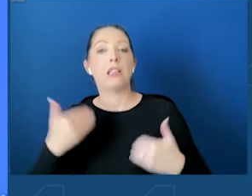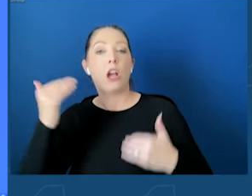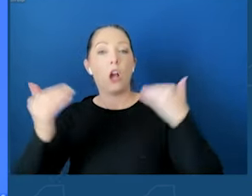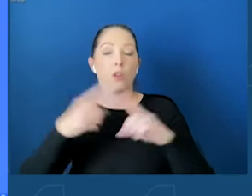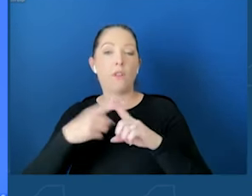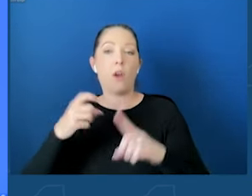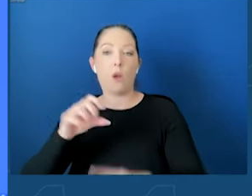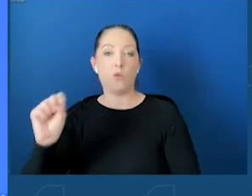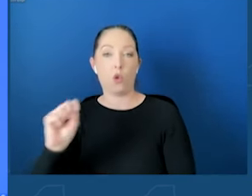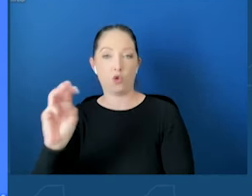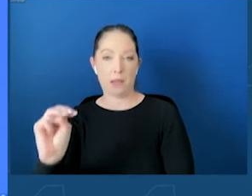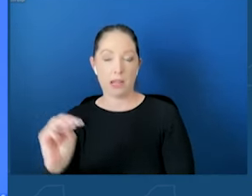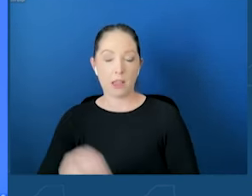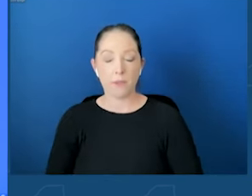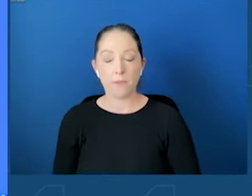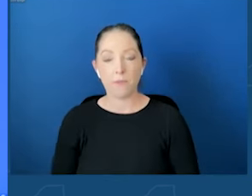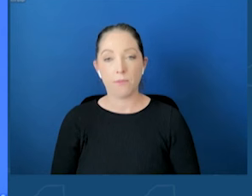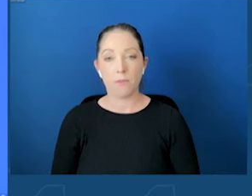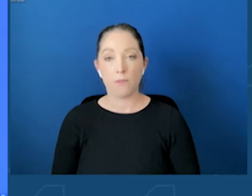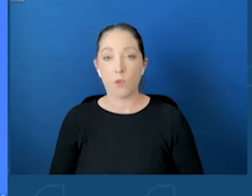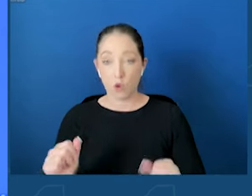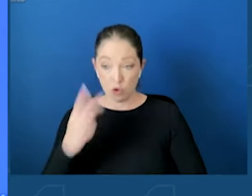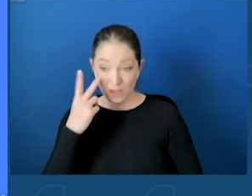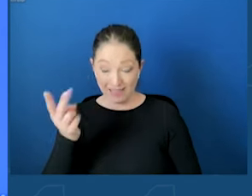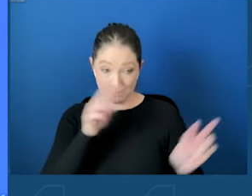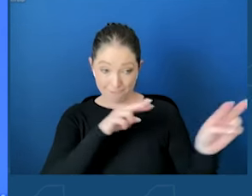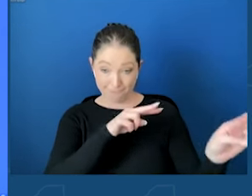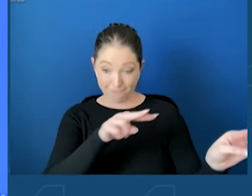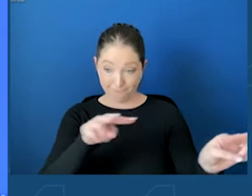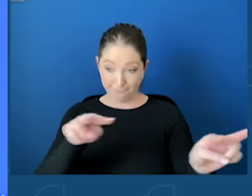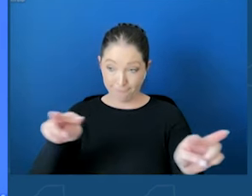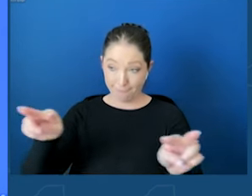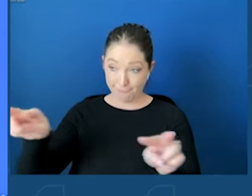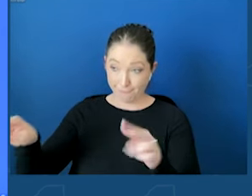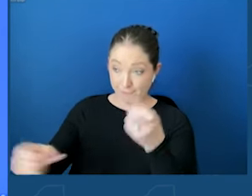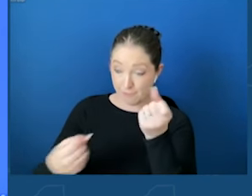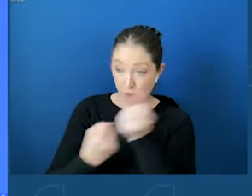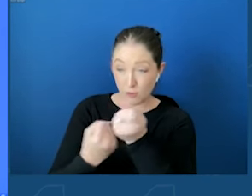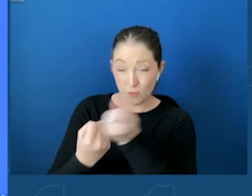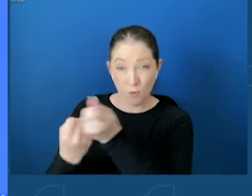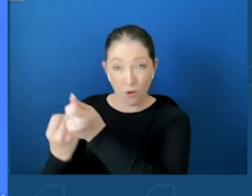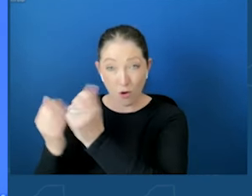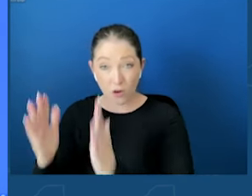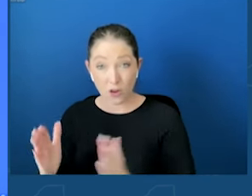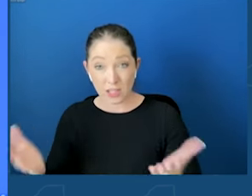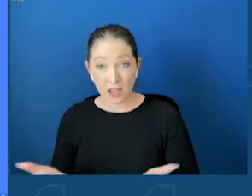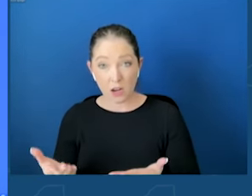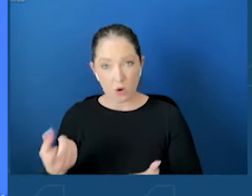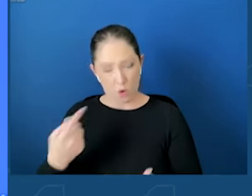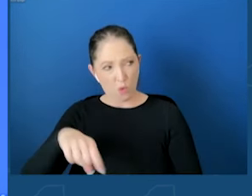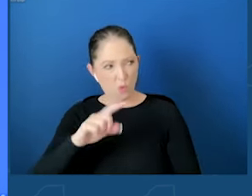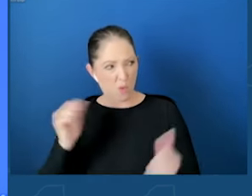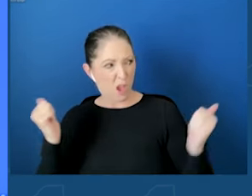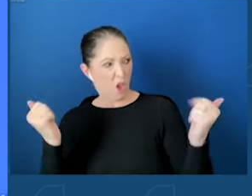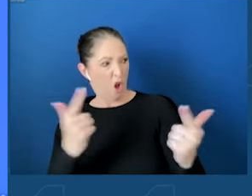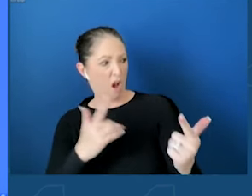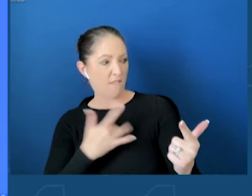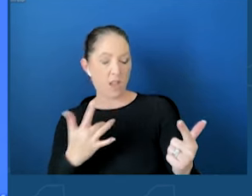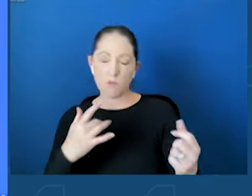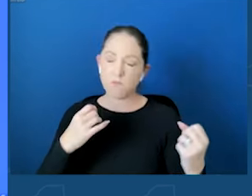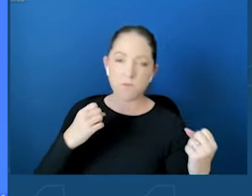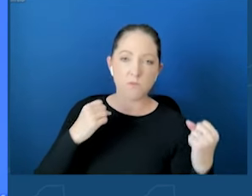can see from this impressive group of allies and advocates, this is a major issue that we all feel strongly about and that must be addressed.